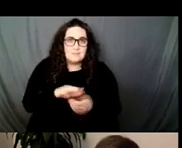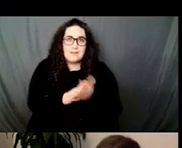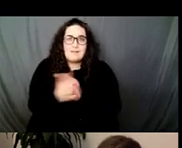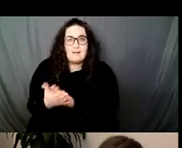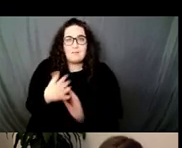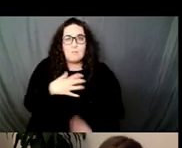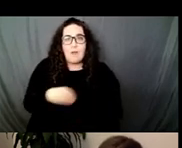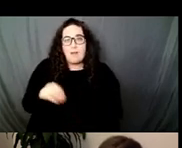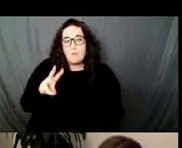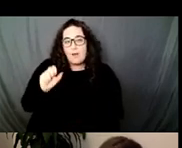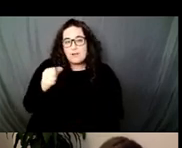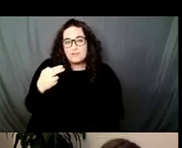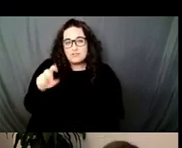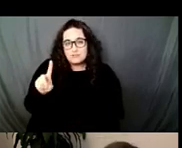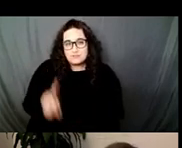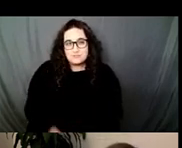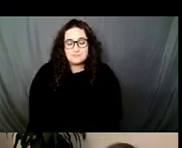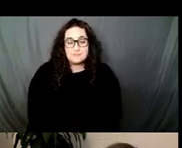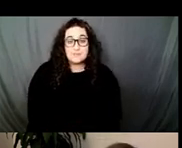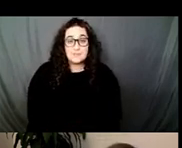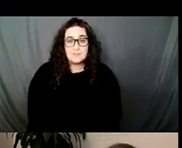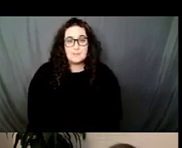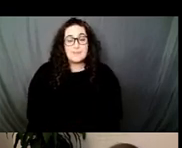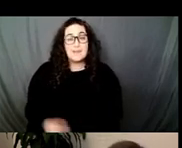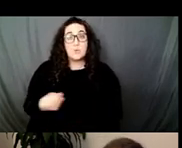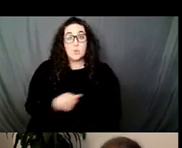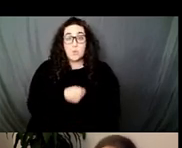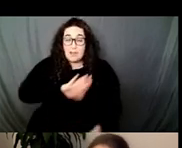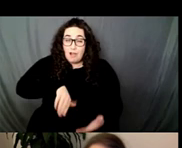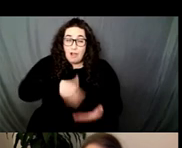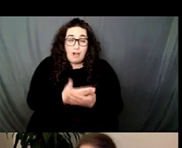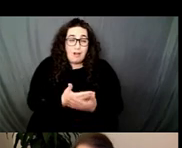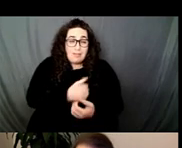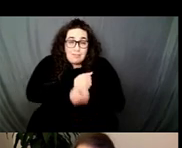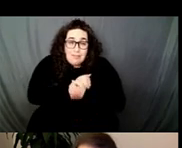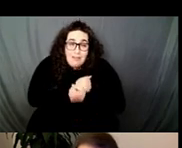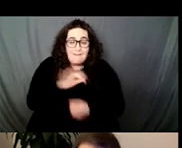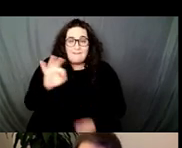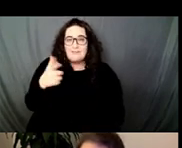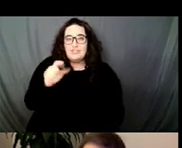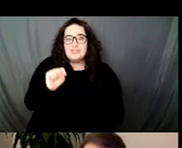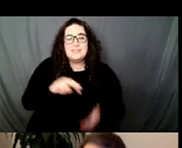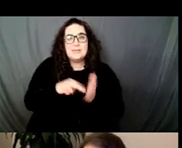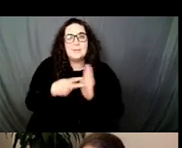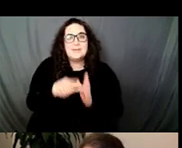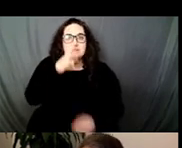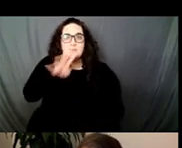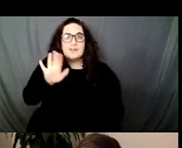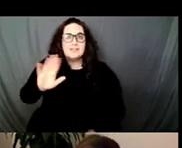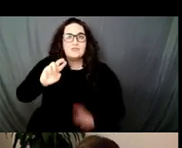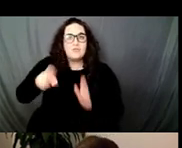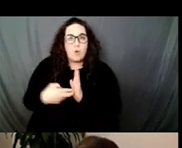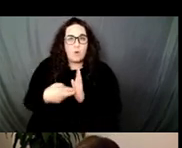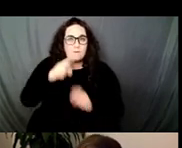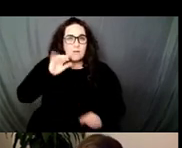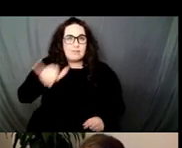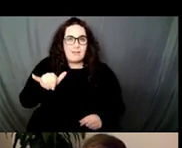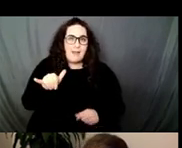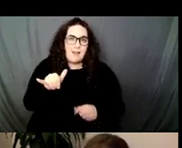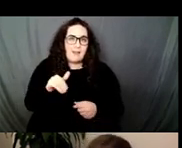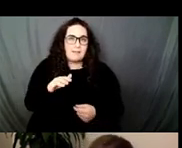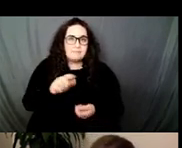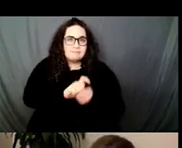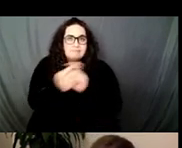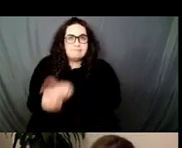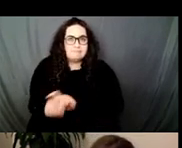have not placed pressure on his own role in the process and also because we have understood the impossible position that he was in. In the